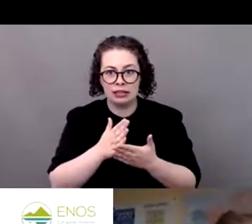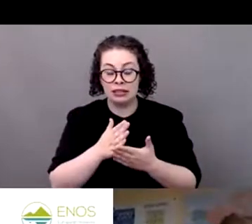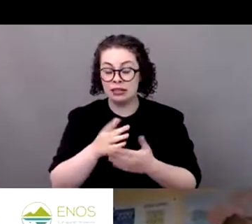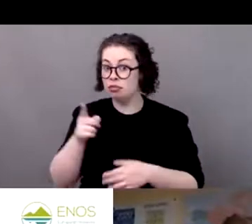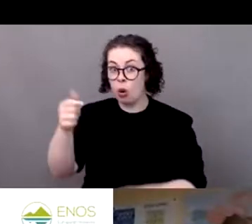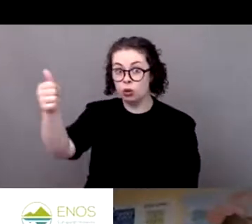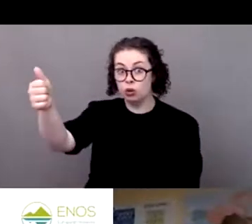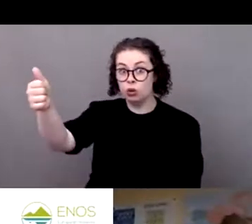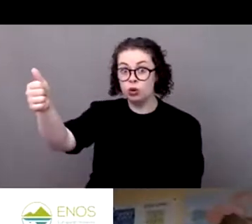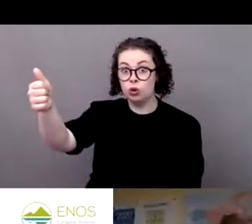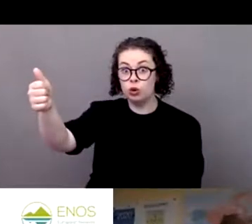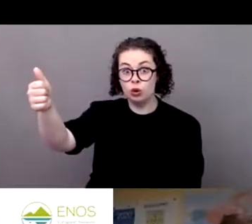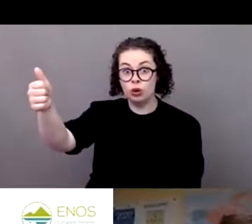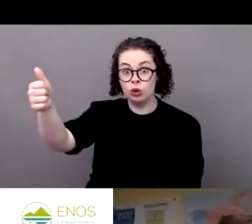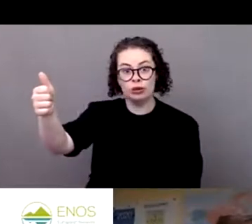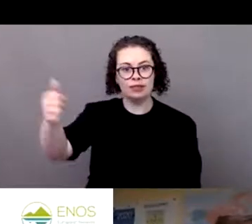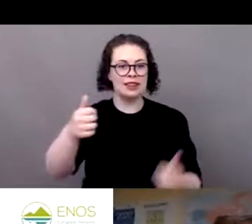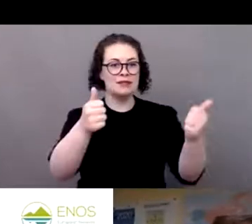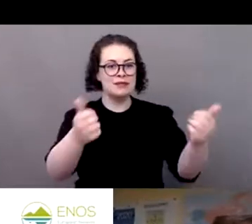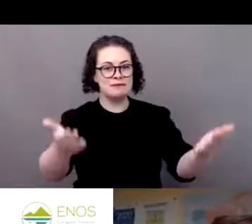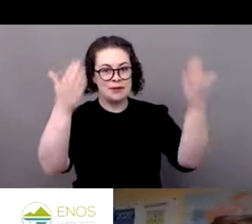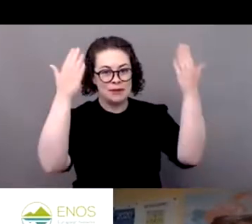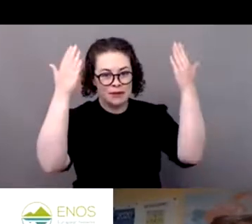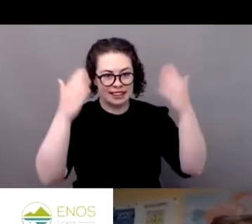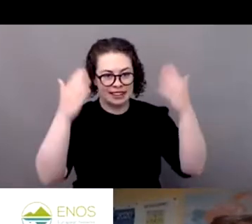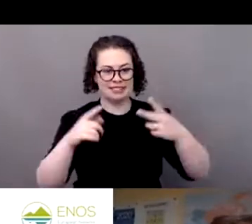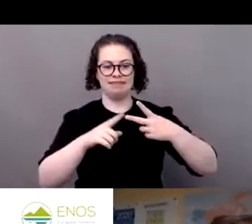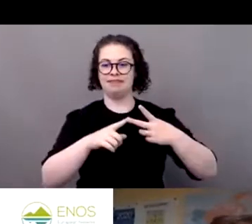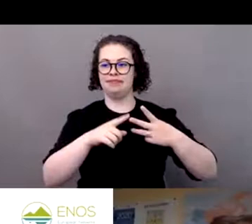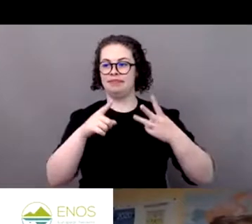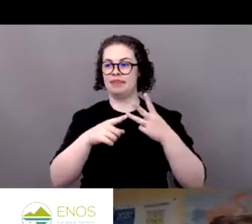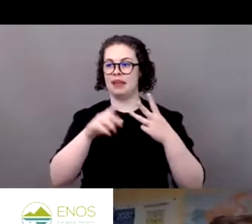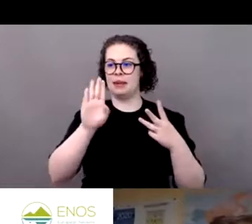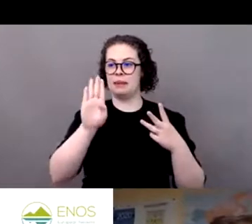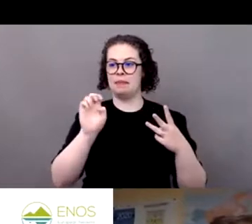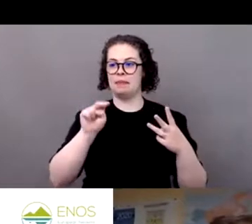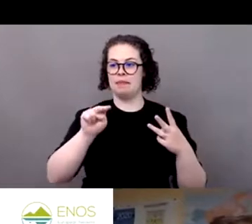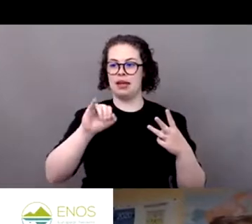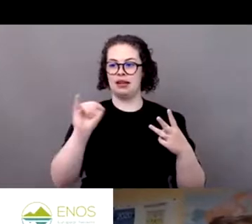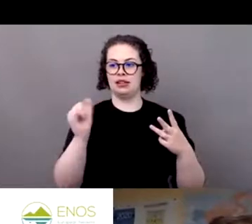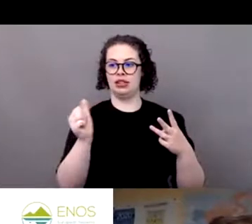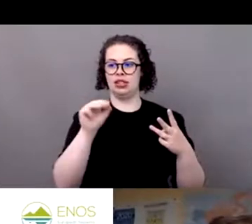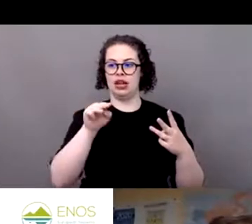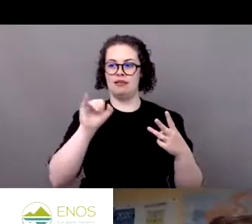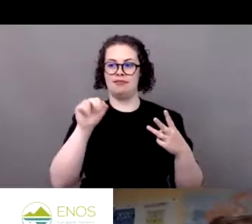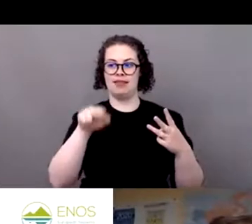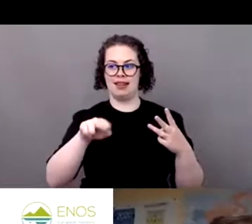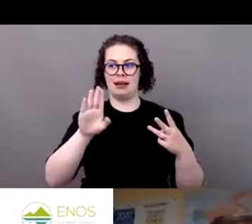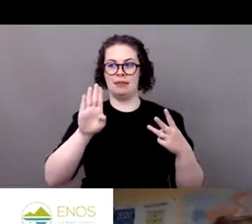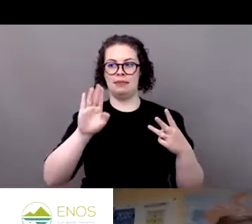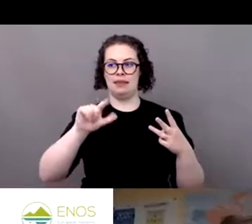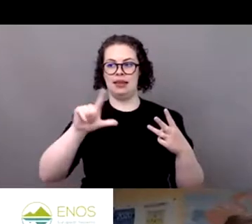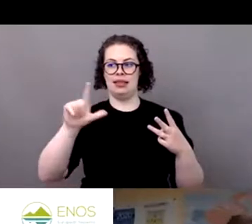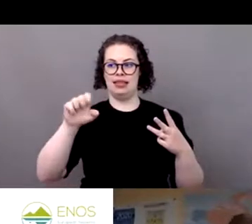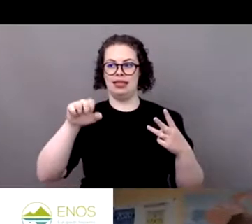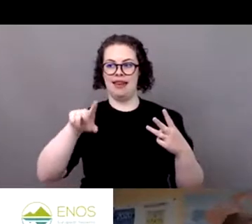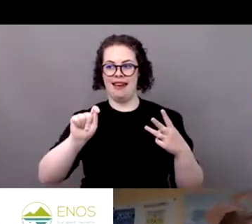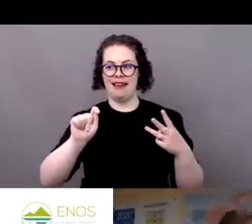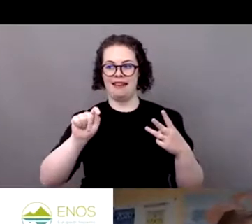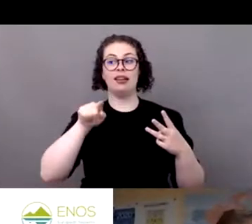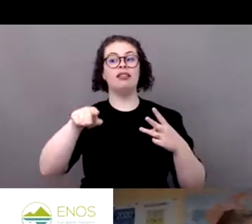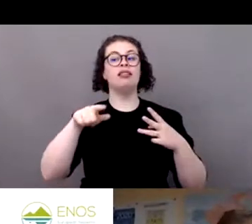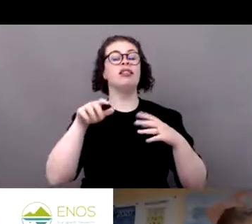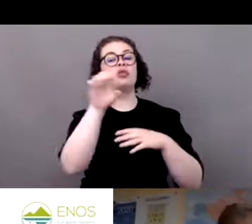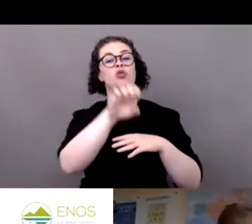actually. Good morning. Good morning. Benjamin Billet, General Secretary at European Network